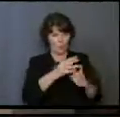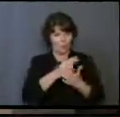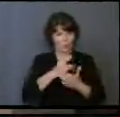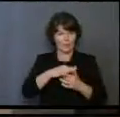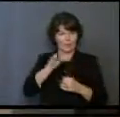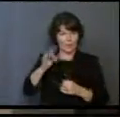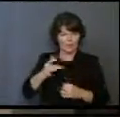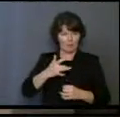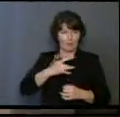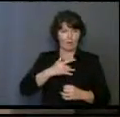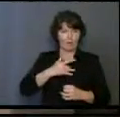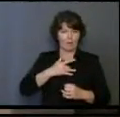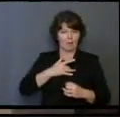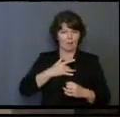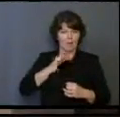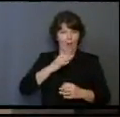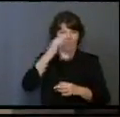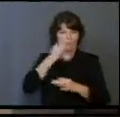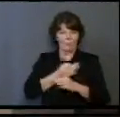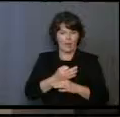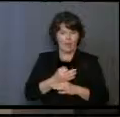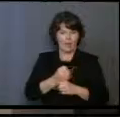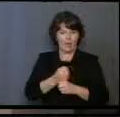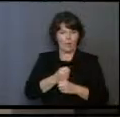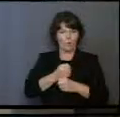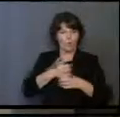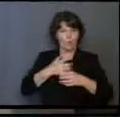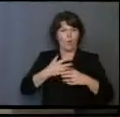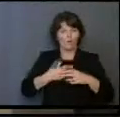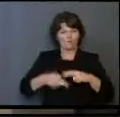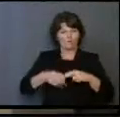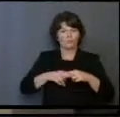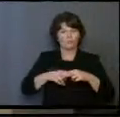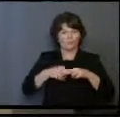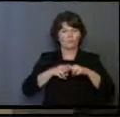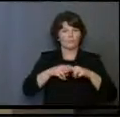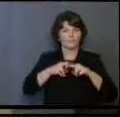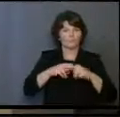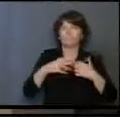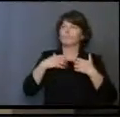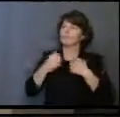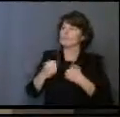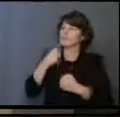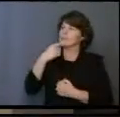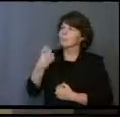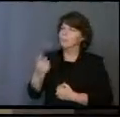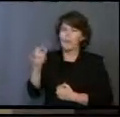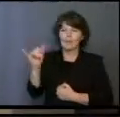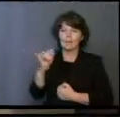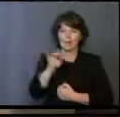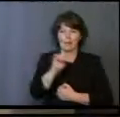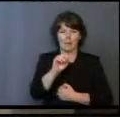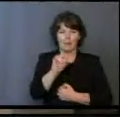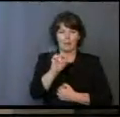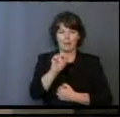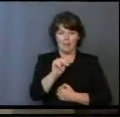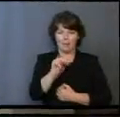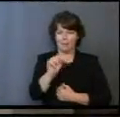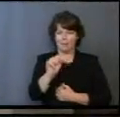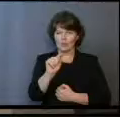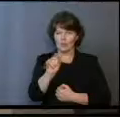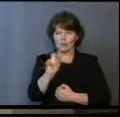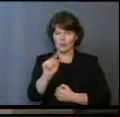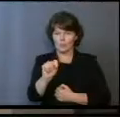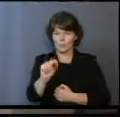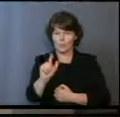each of us to grow in faith by his word and sacrament, may we confidently say, just like Main Street Living's dear sainted